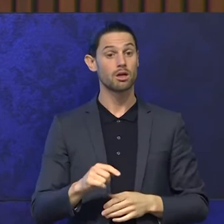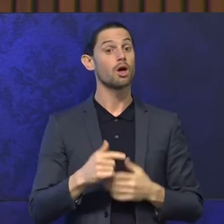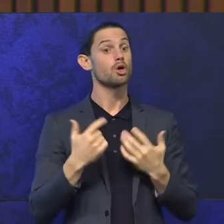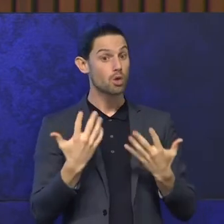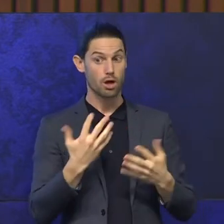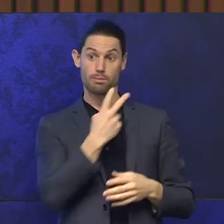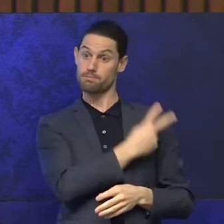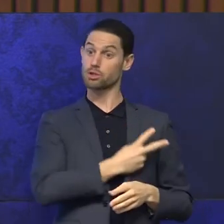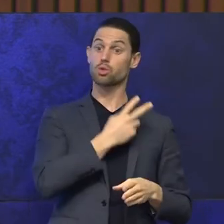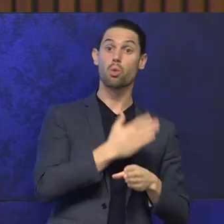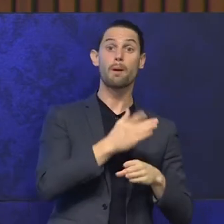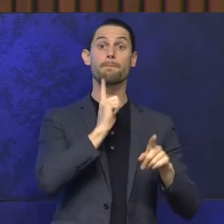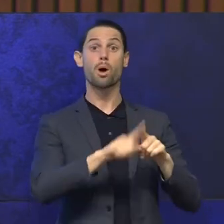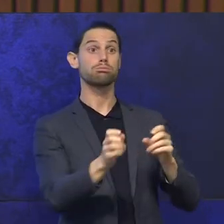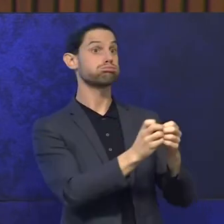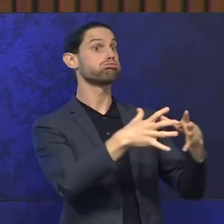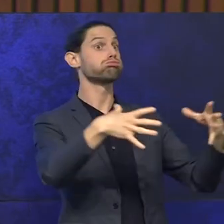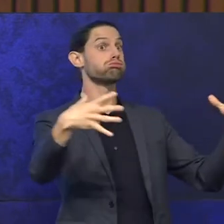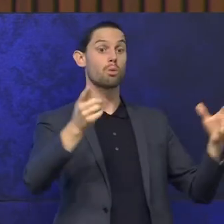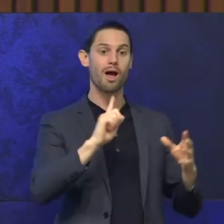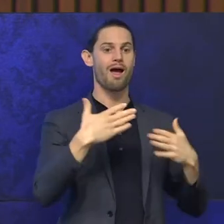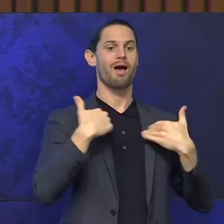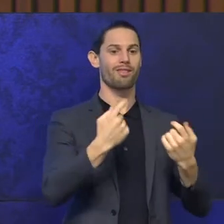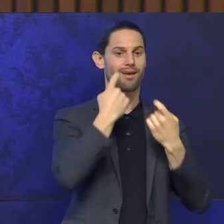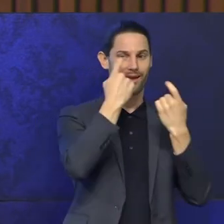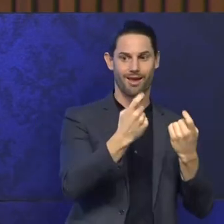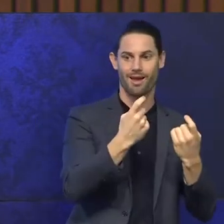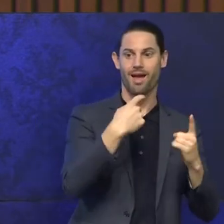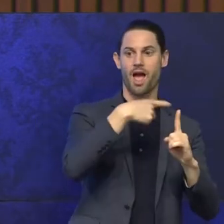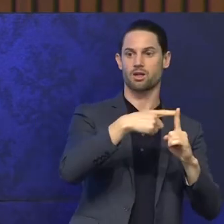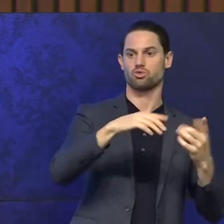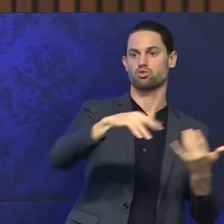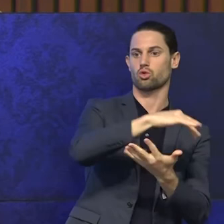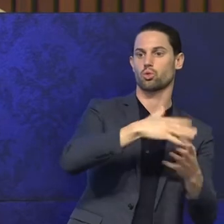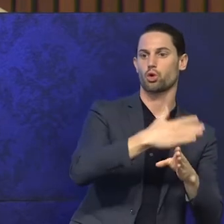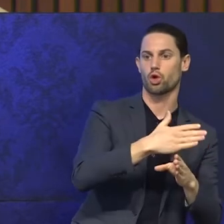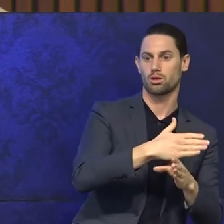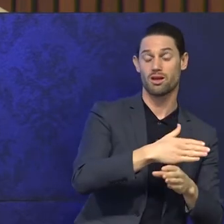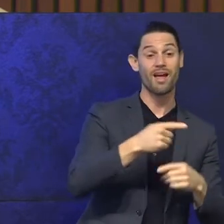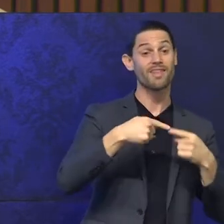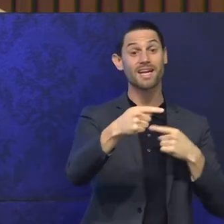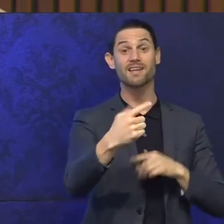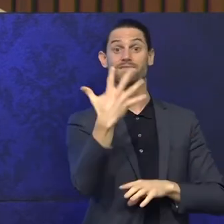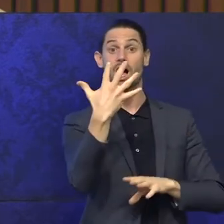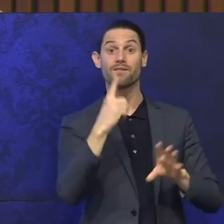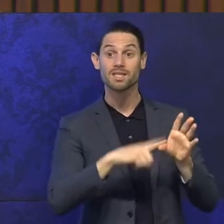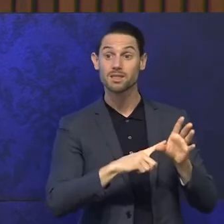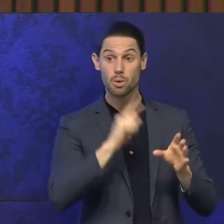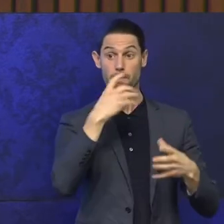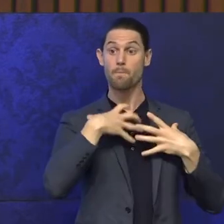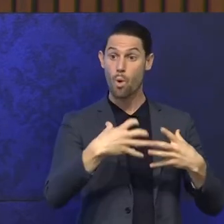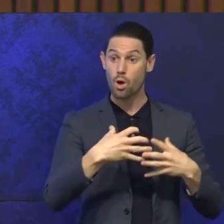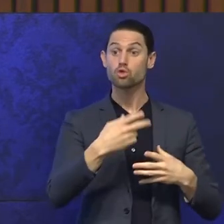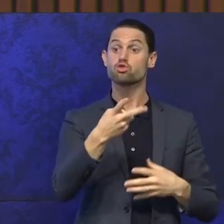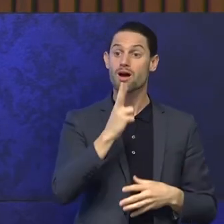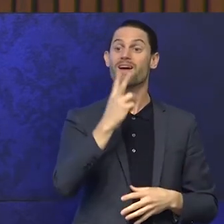as far as the eye can see is going to be healthcare and social assistance. For the next five years it's going to grow by a quarter of a million people. A